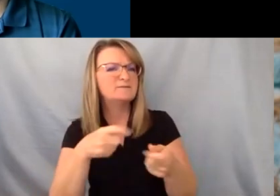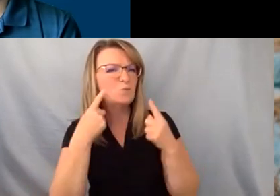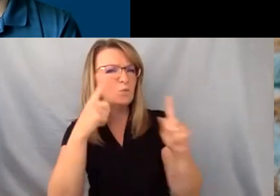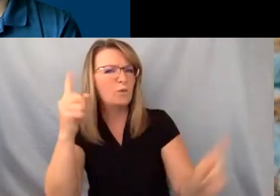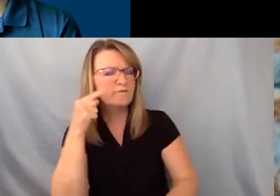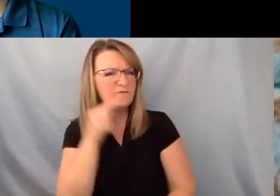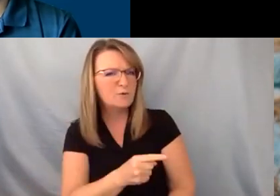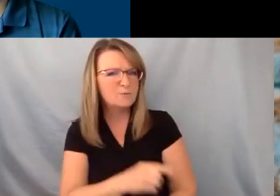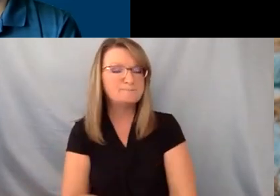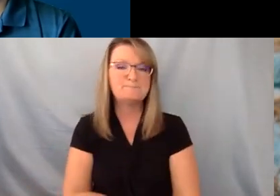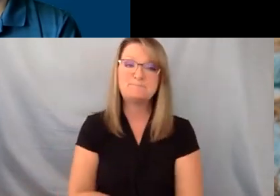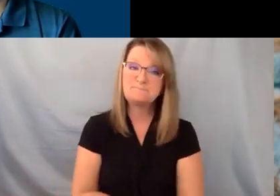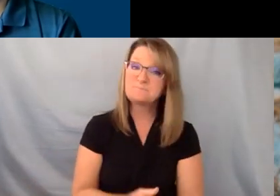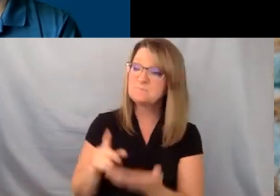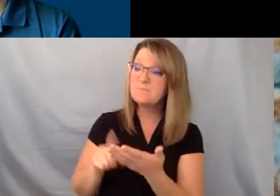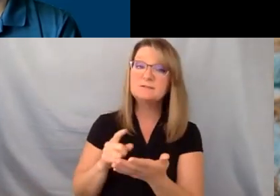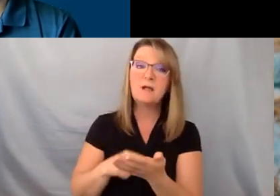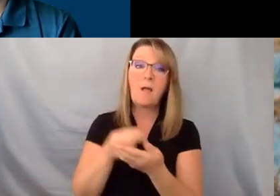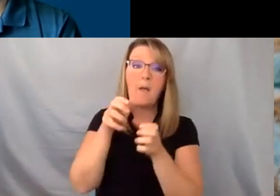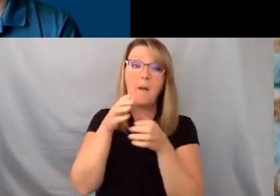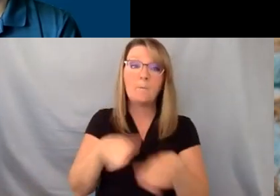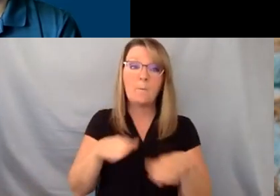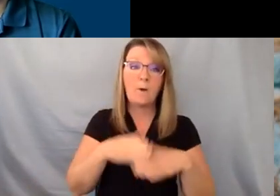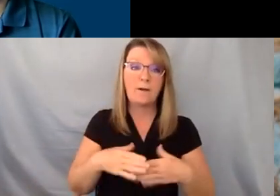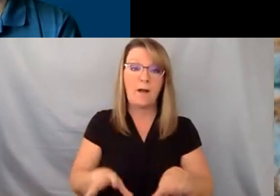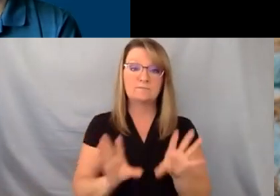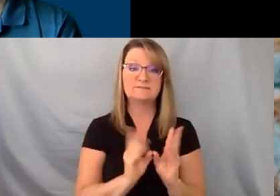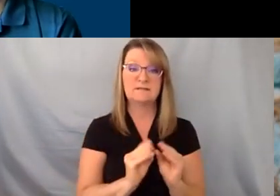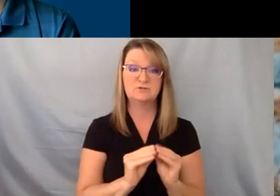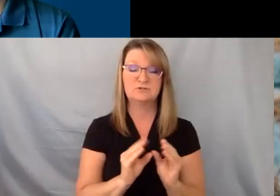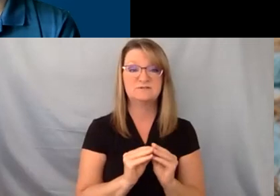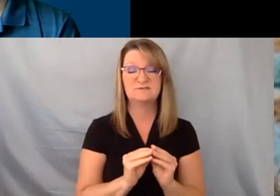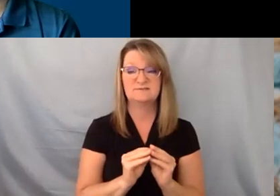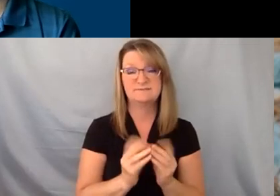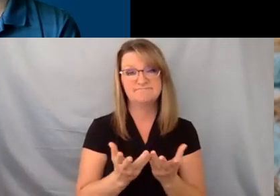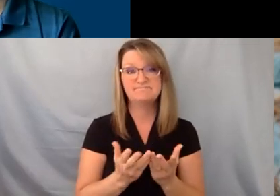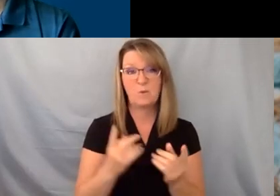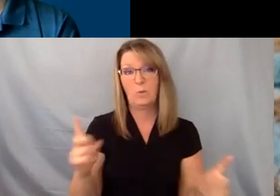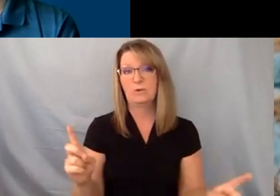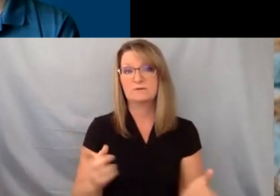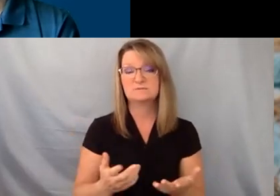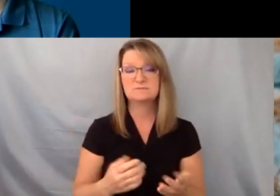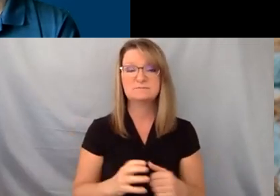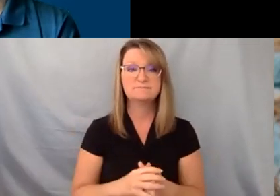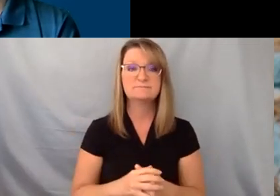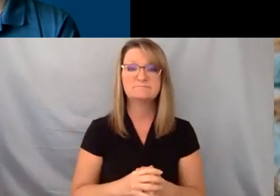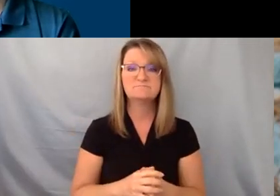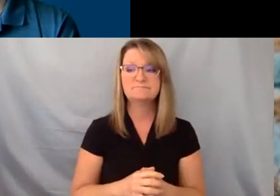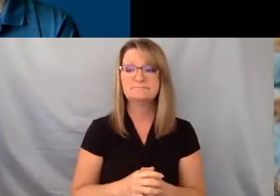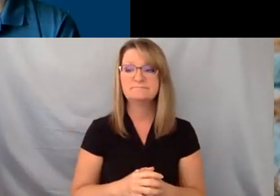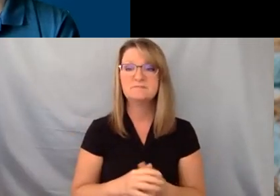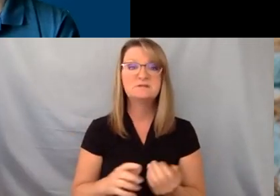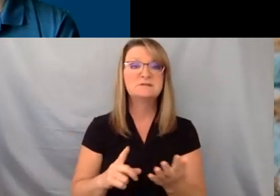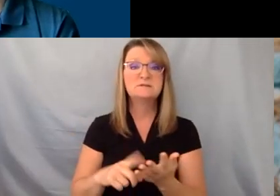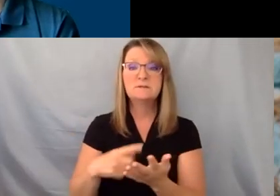sometimes breaking up sessions is it's the way to go you know and sometimes it's it